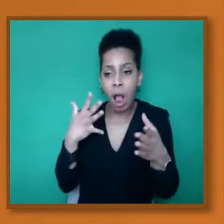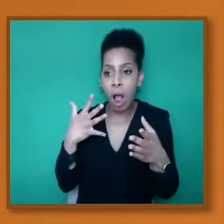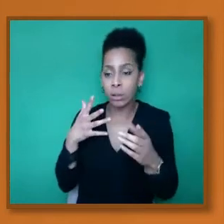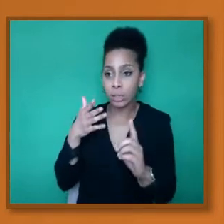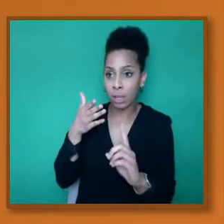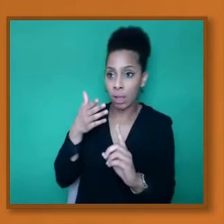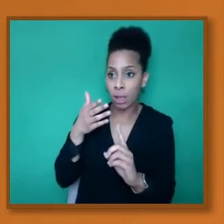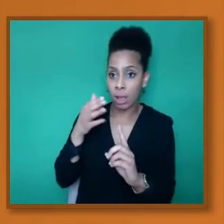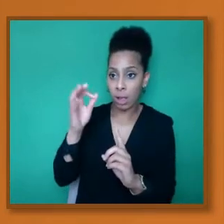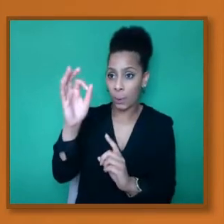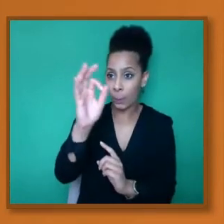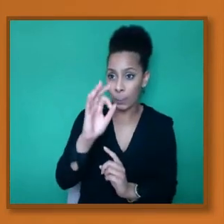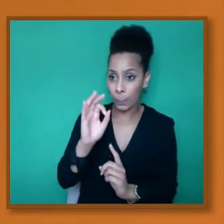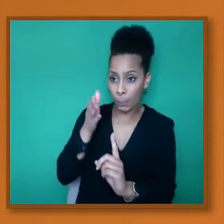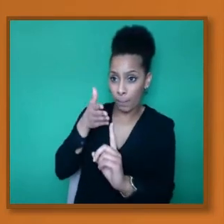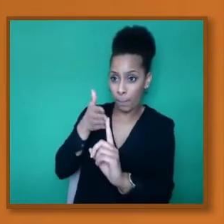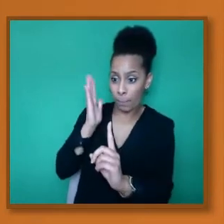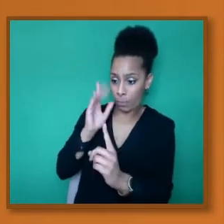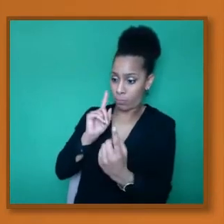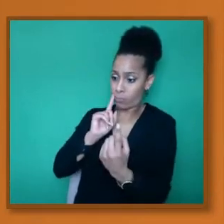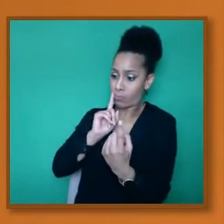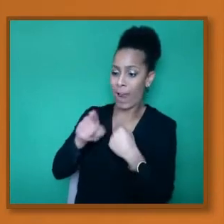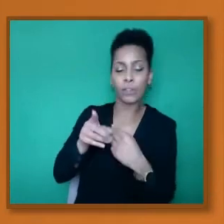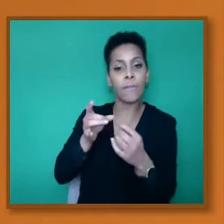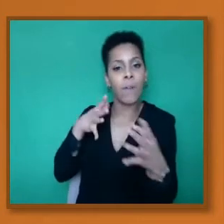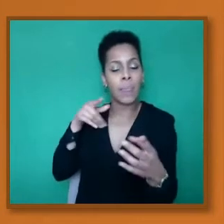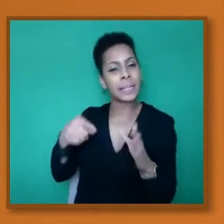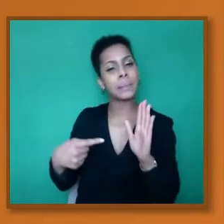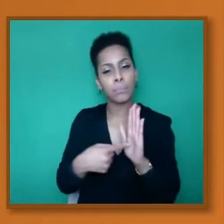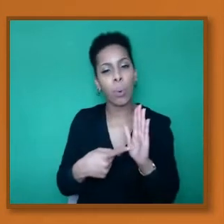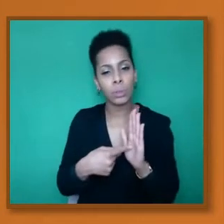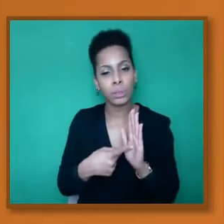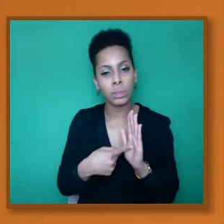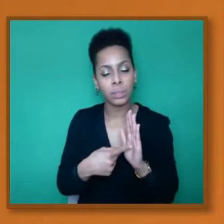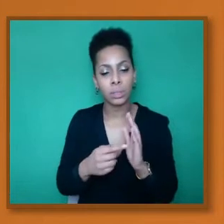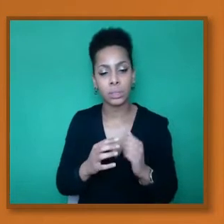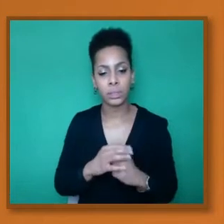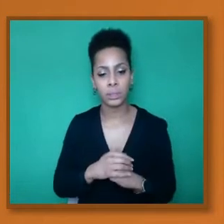that level of immunity. So if we could click to the next part, please.